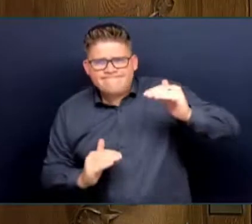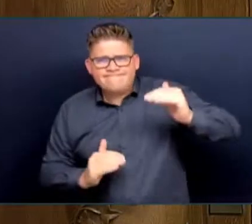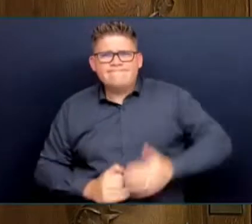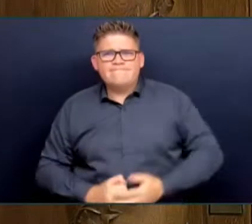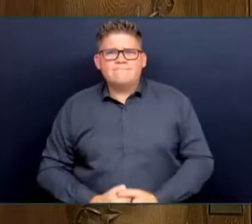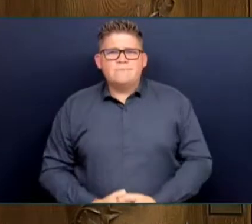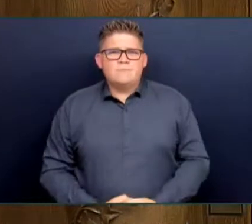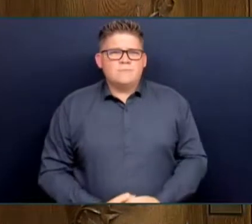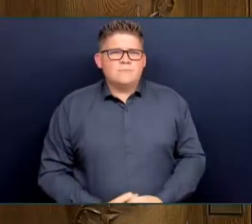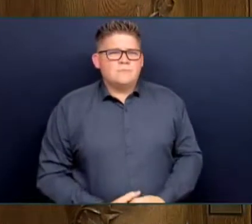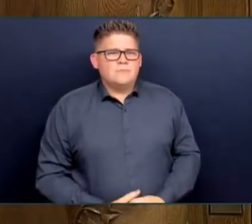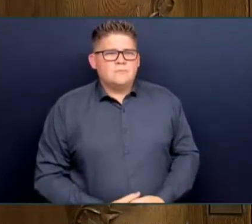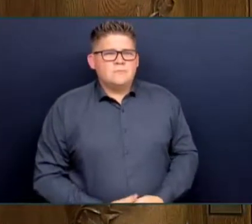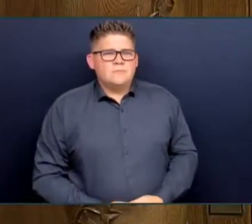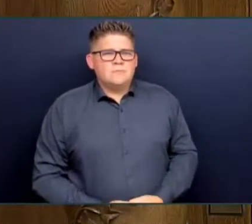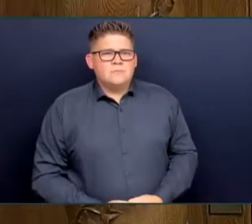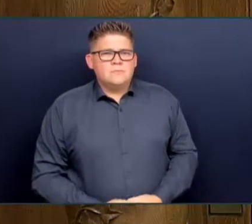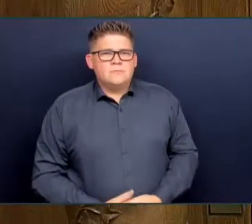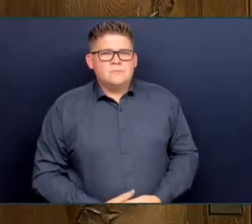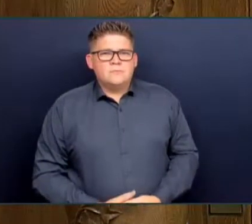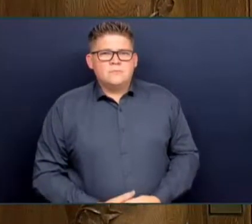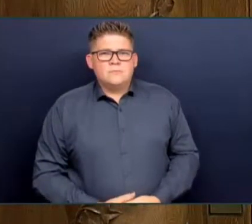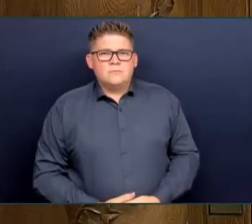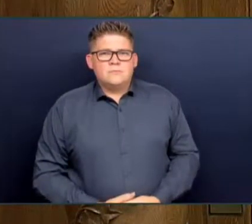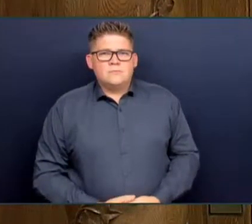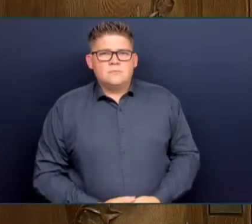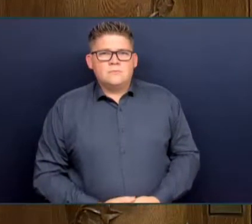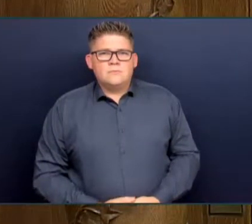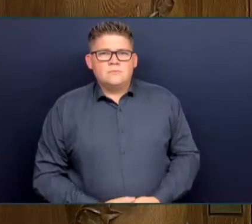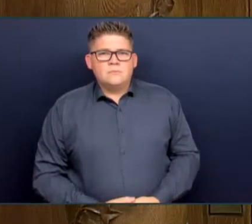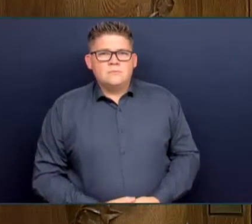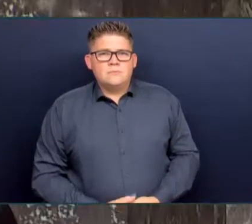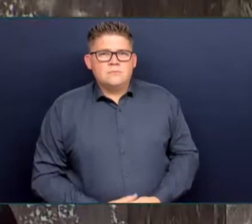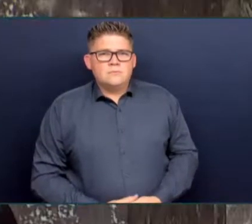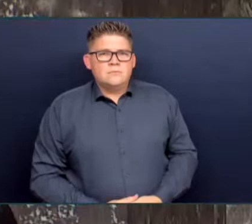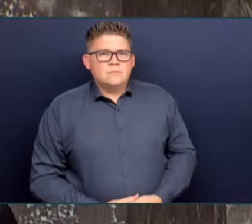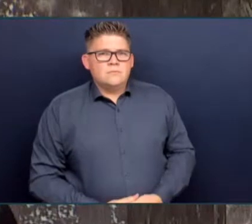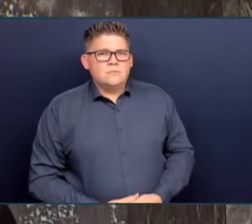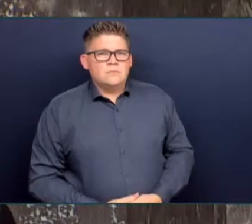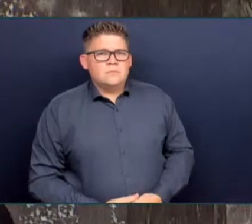Minister of Public Safety and Solicitor General. Thank you.